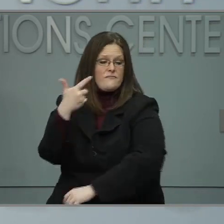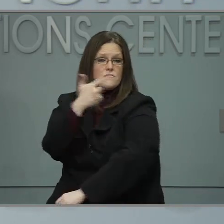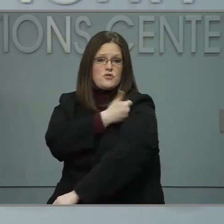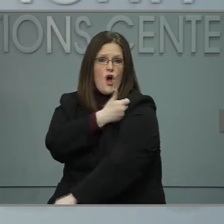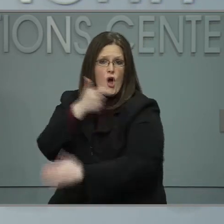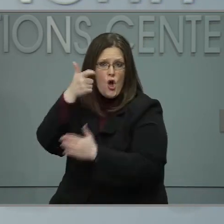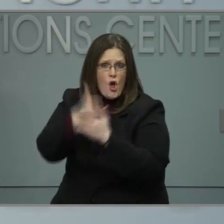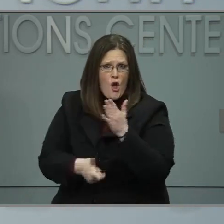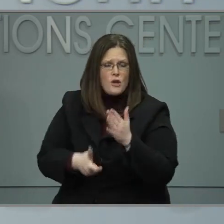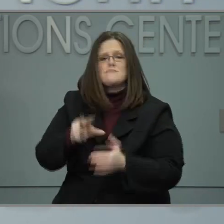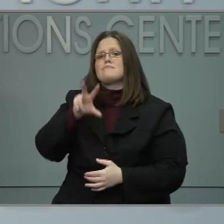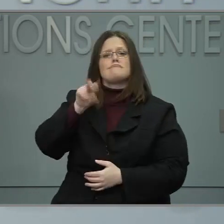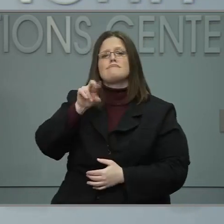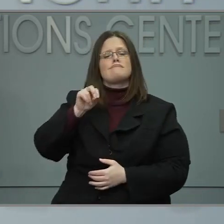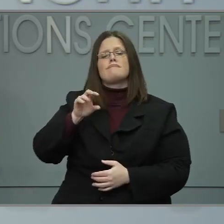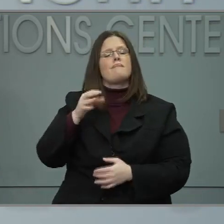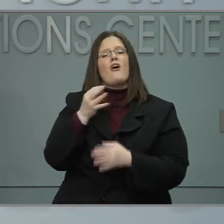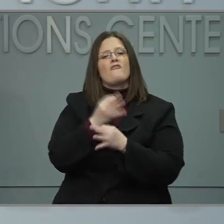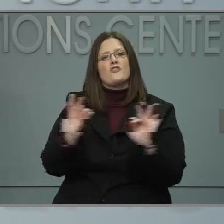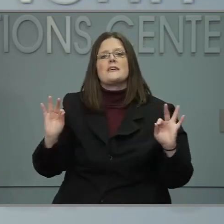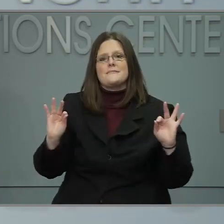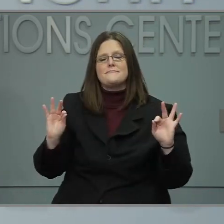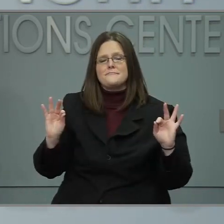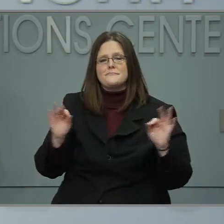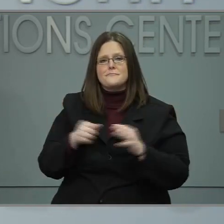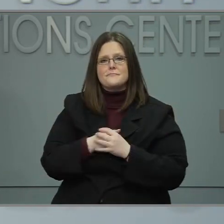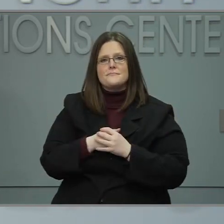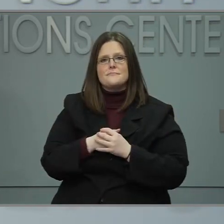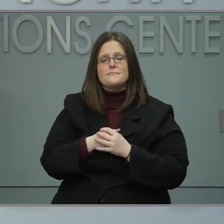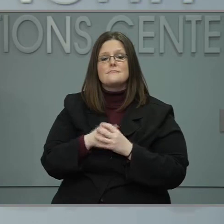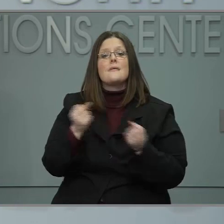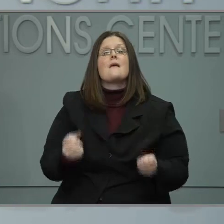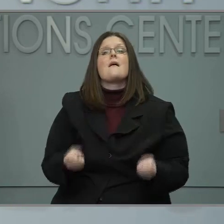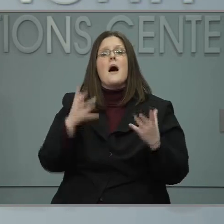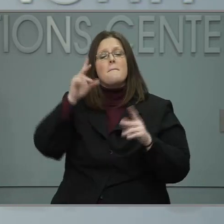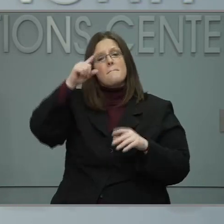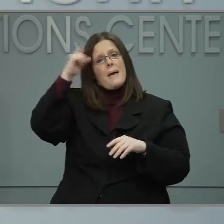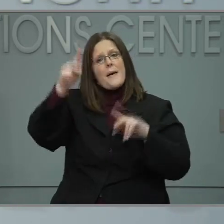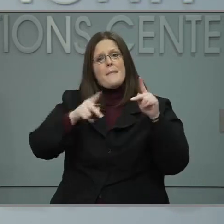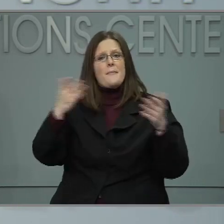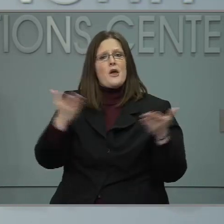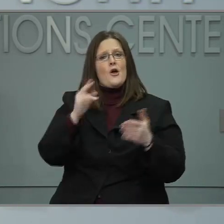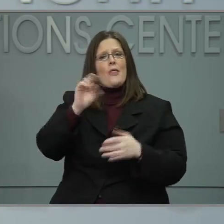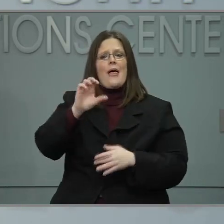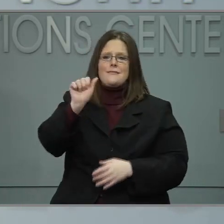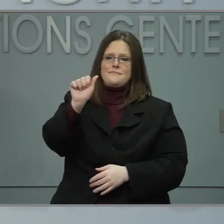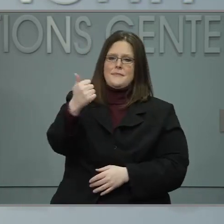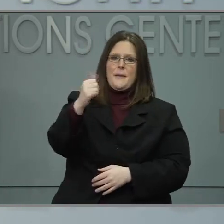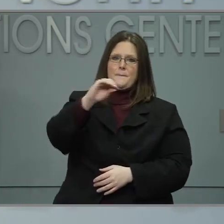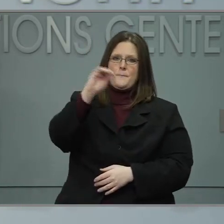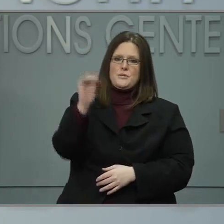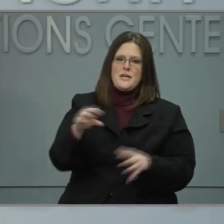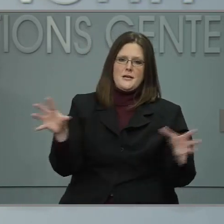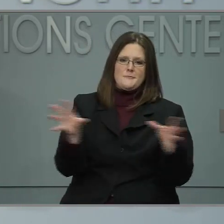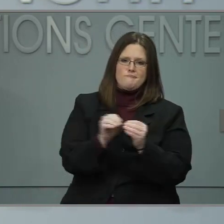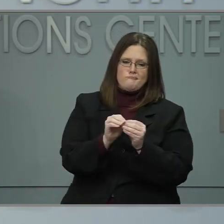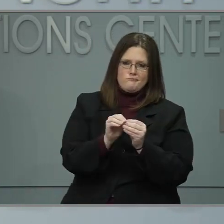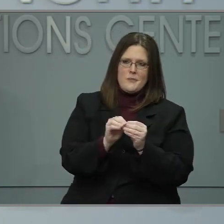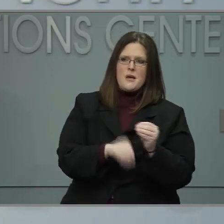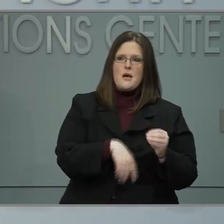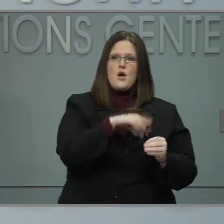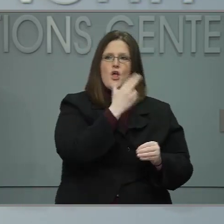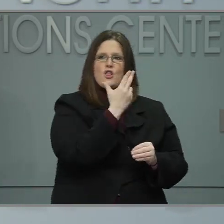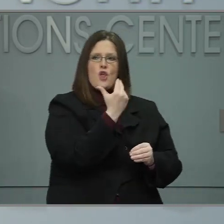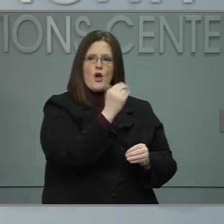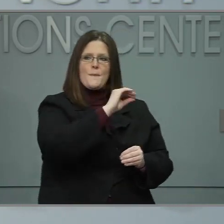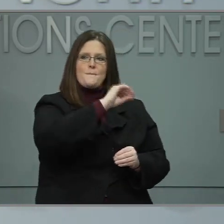Blacks make up 21% of our population in North Carolina, but only 13% of the vaccines given have